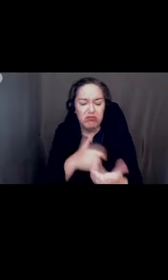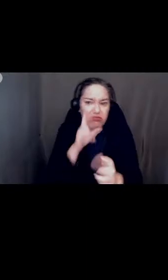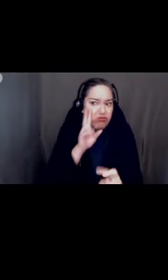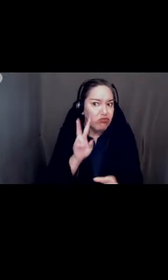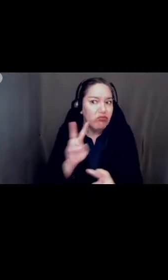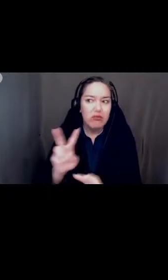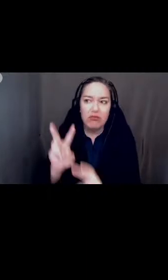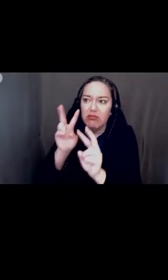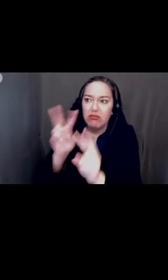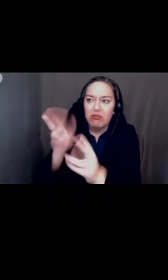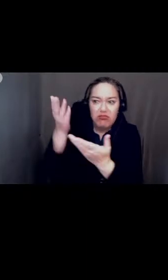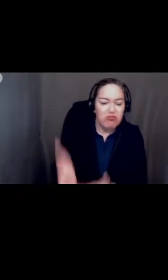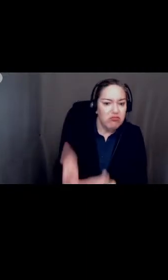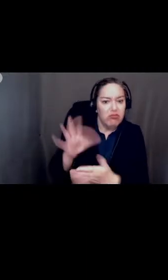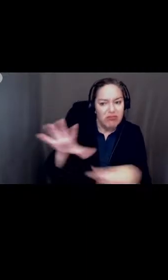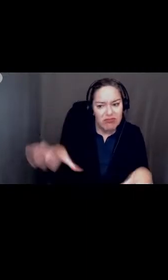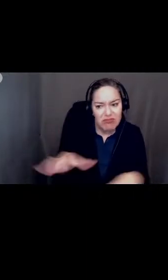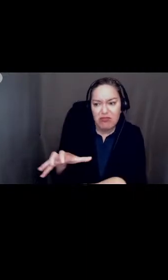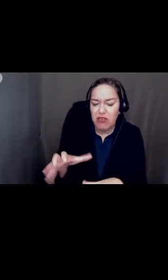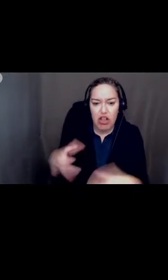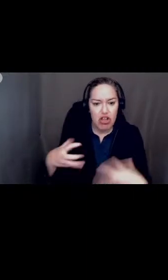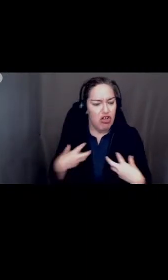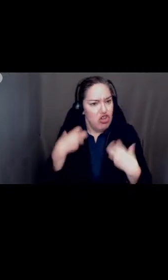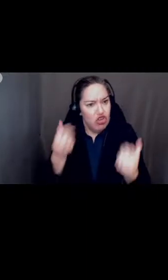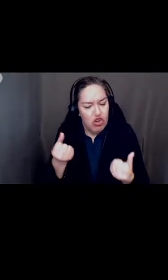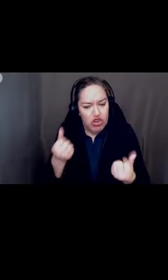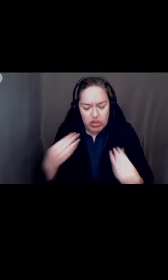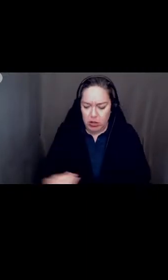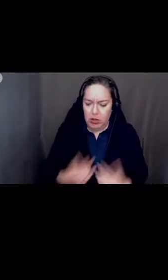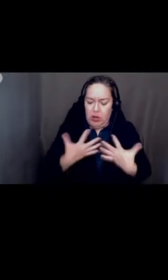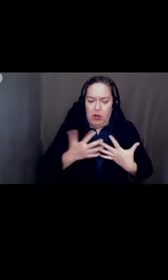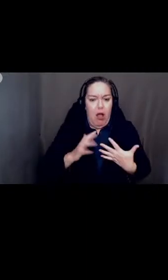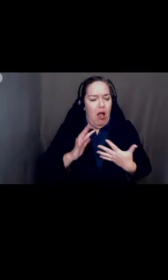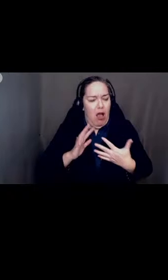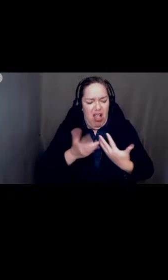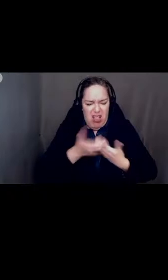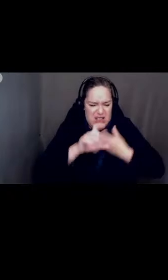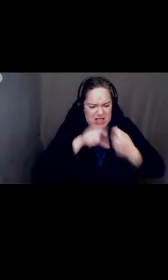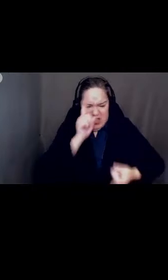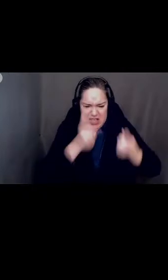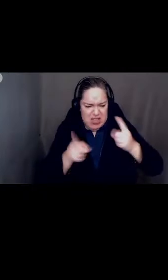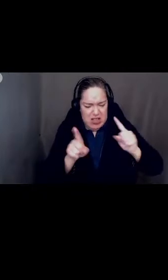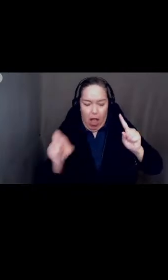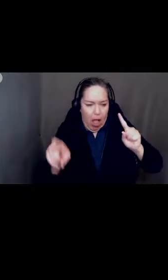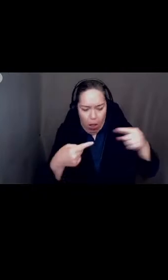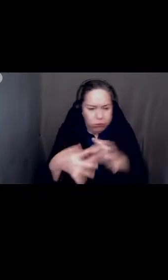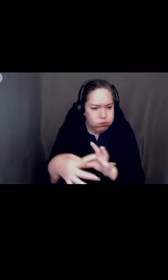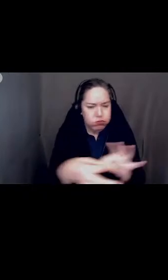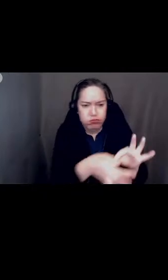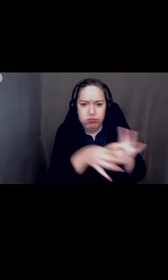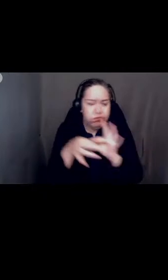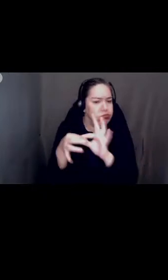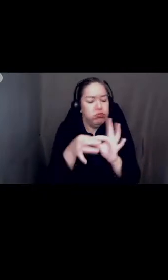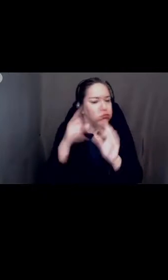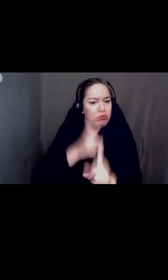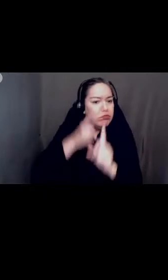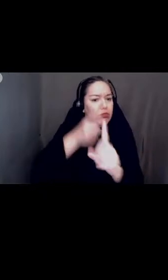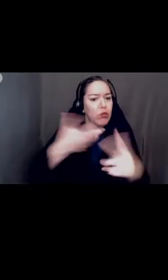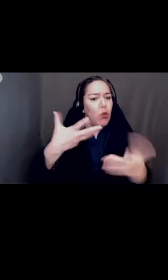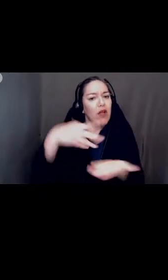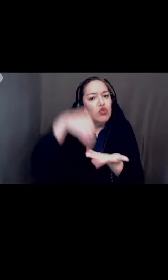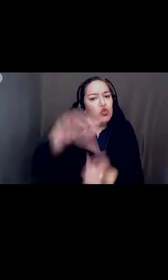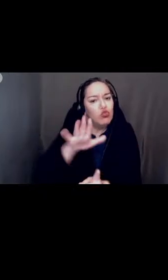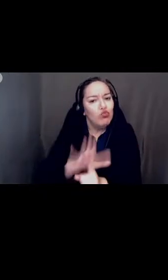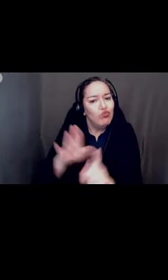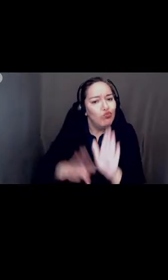is courage has inspired us to unite as one and to really focus on accountability towards our common goal of student achievement just as we